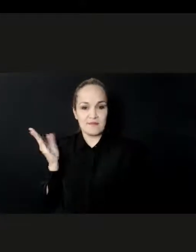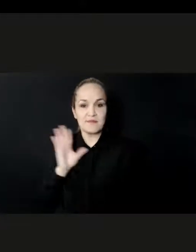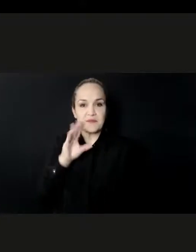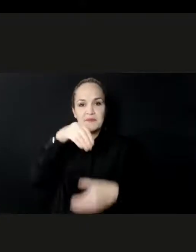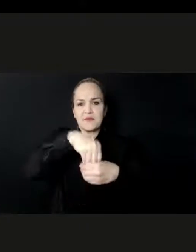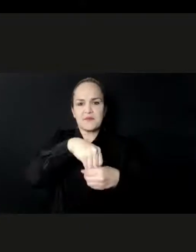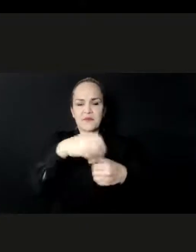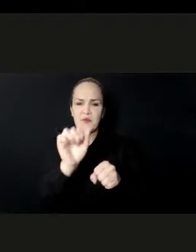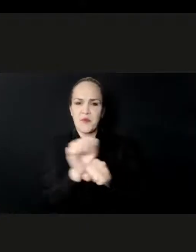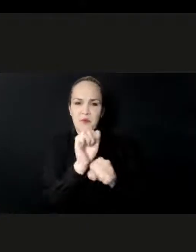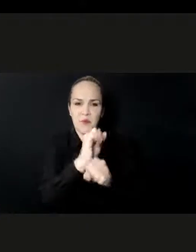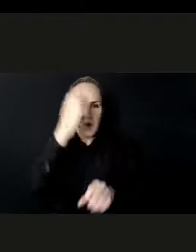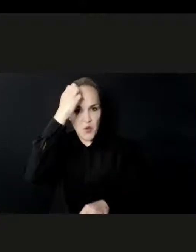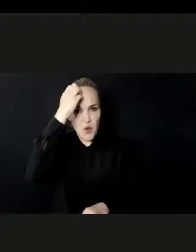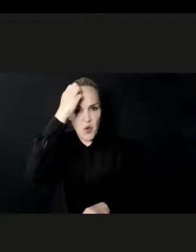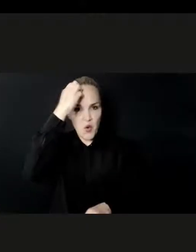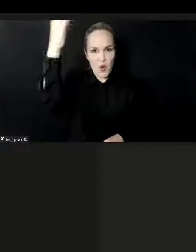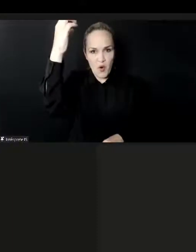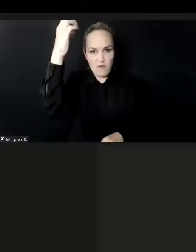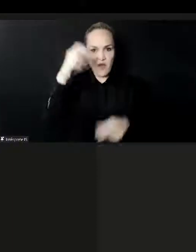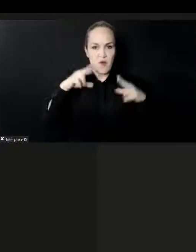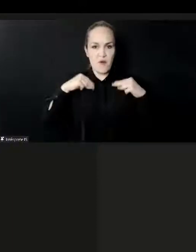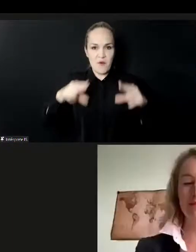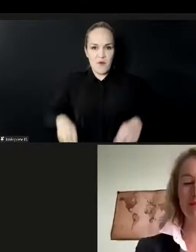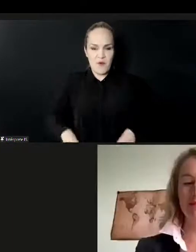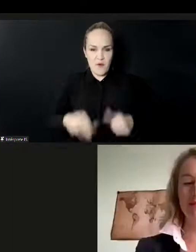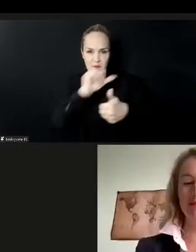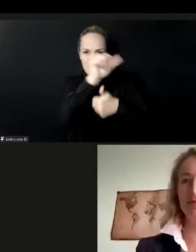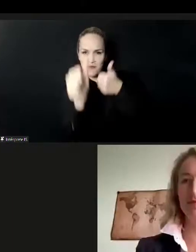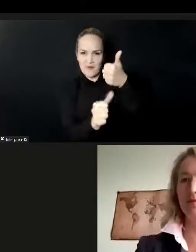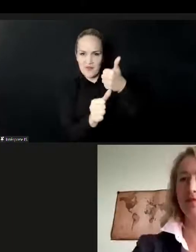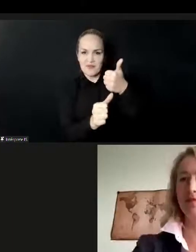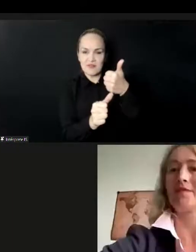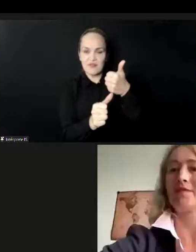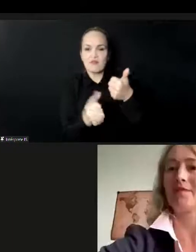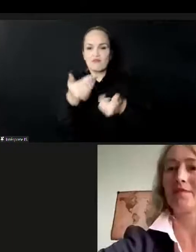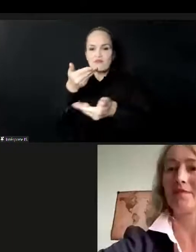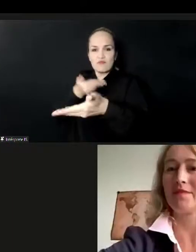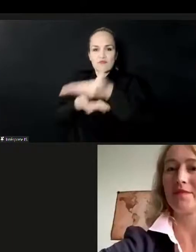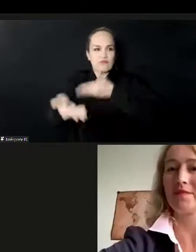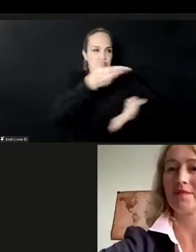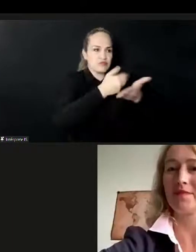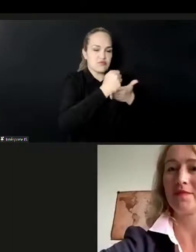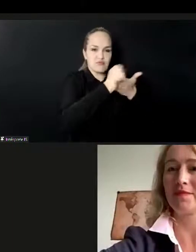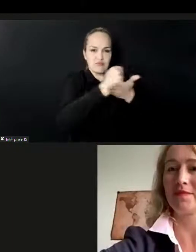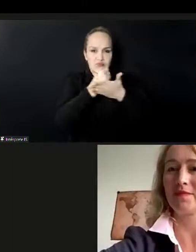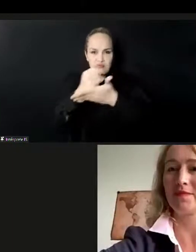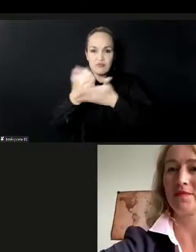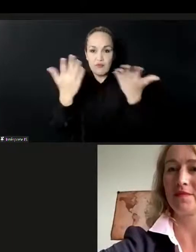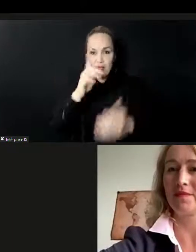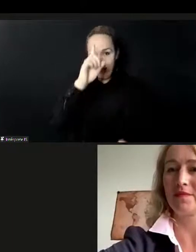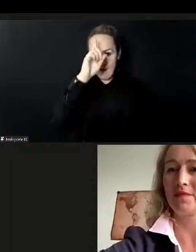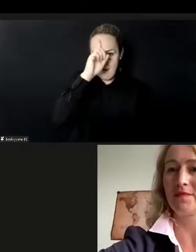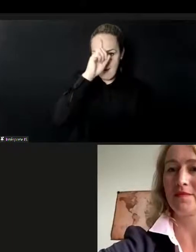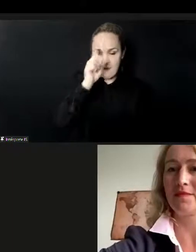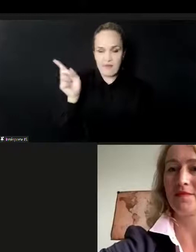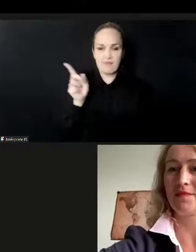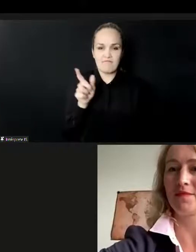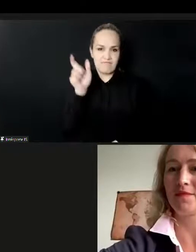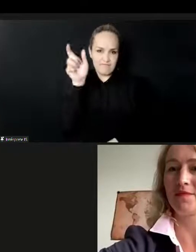Ministry of Economic Cooperation and Development of Germany. Dear Frédéric Karcher, you have the floor. Thank you.